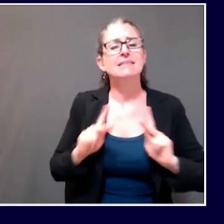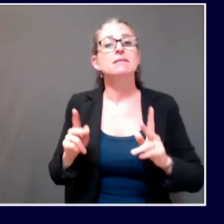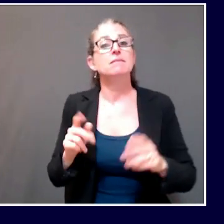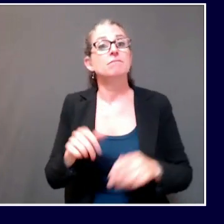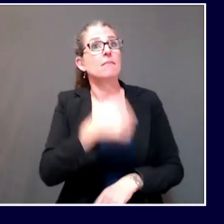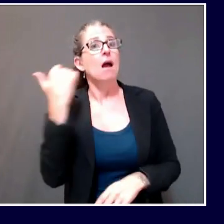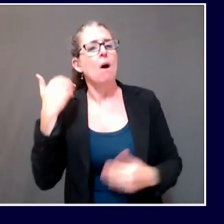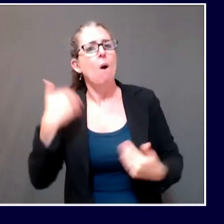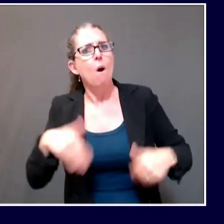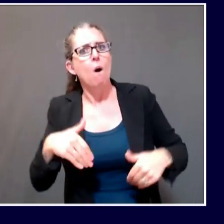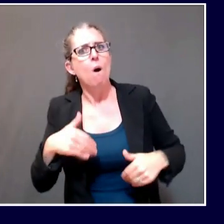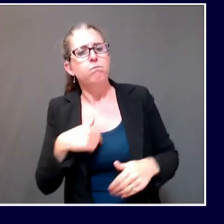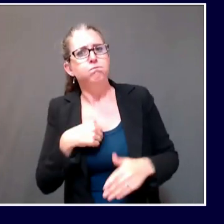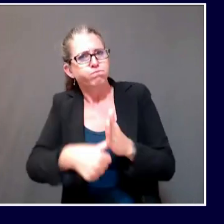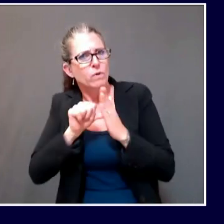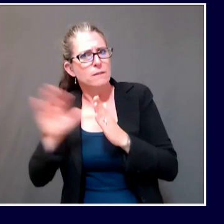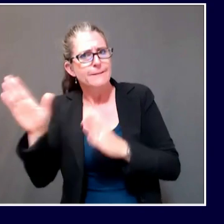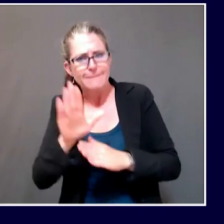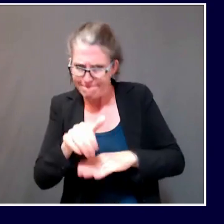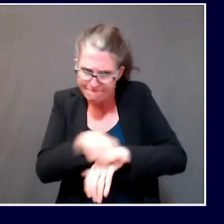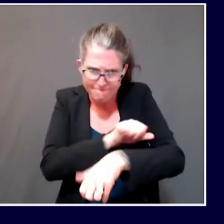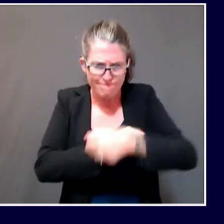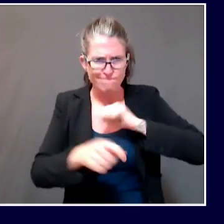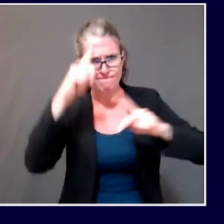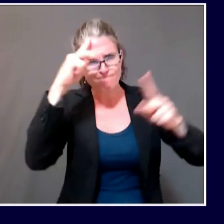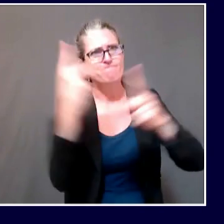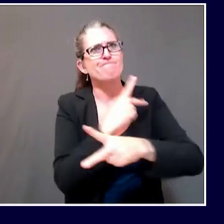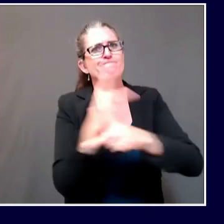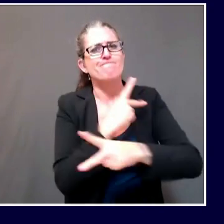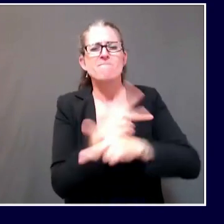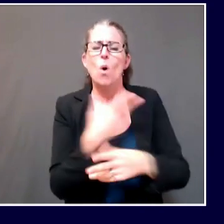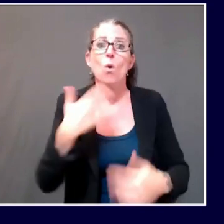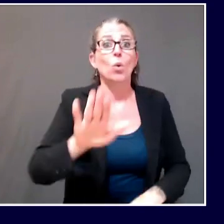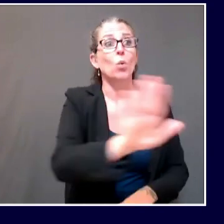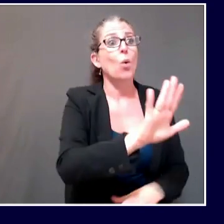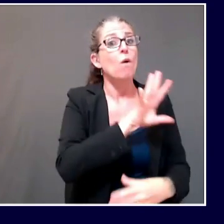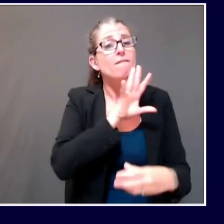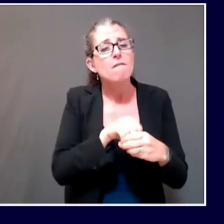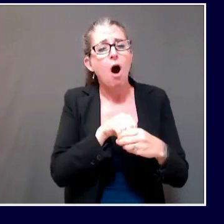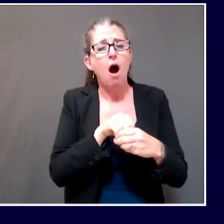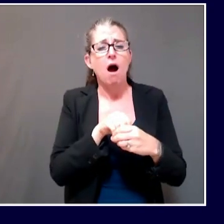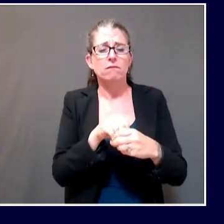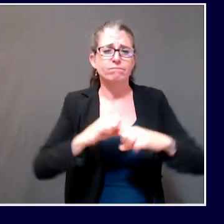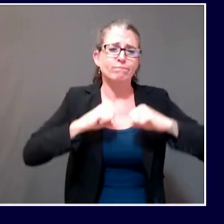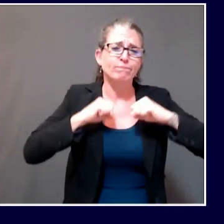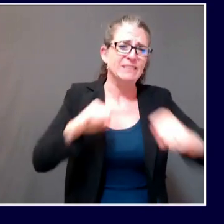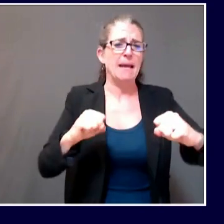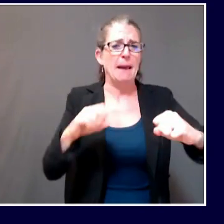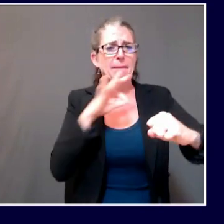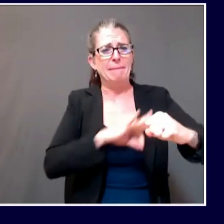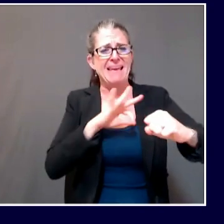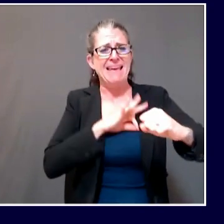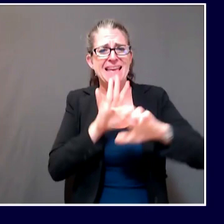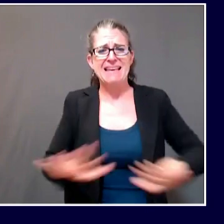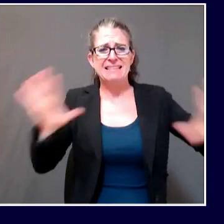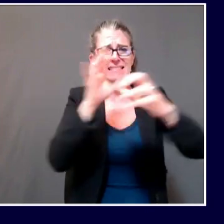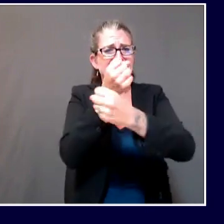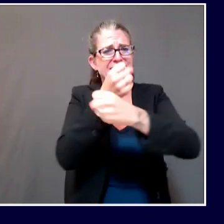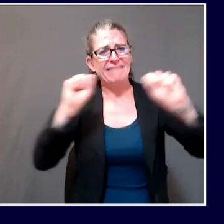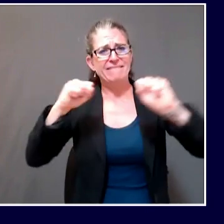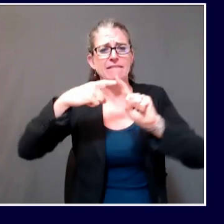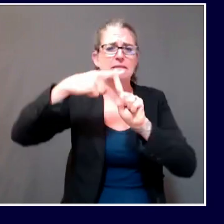Their cooperation in protecting the Maine people has been outstanding, and often they have to sacrifice a lot of